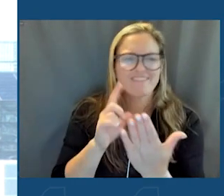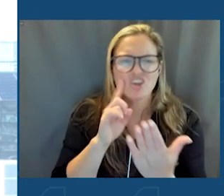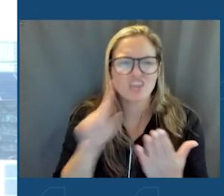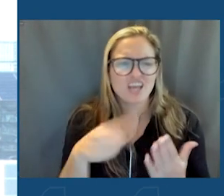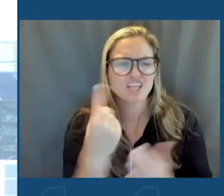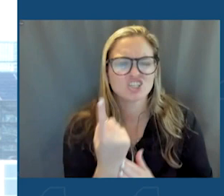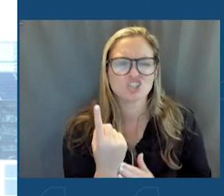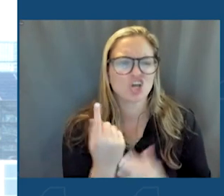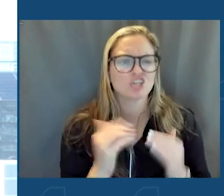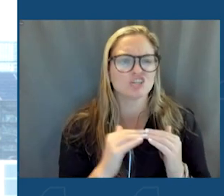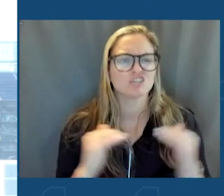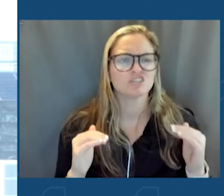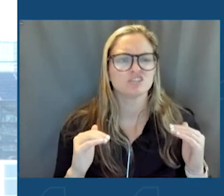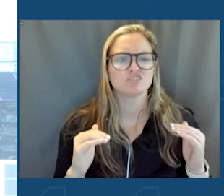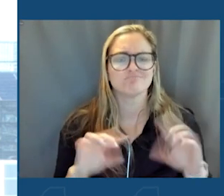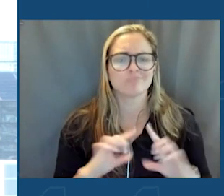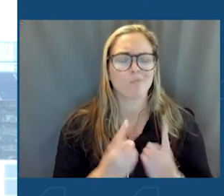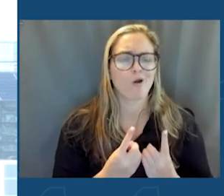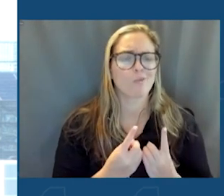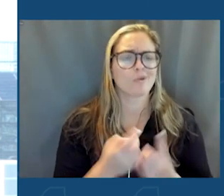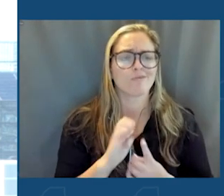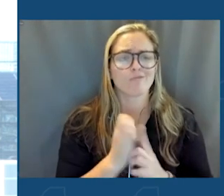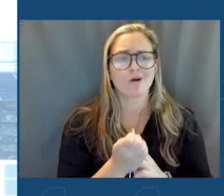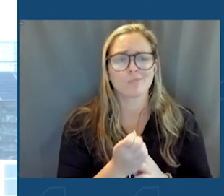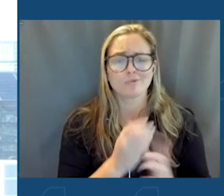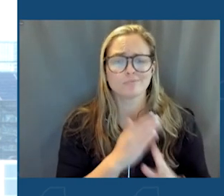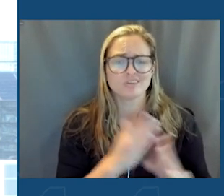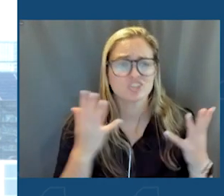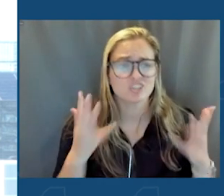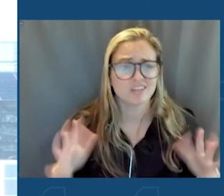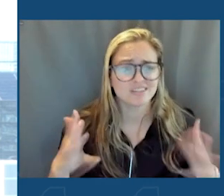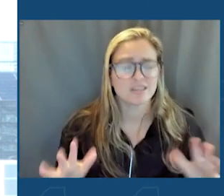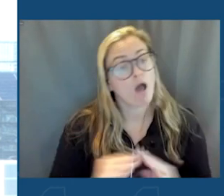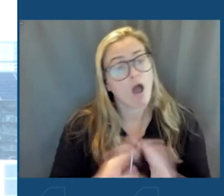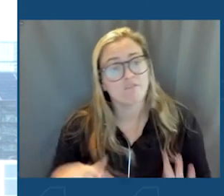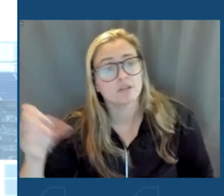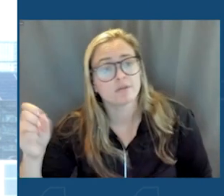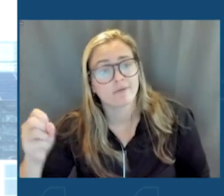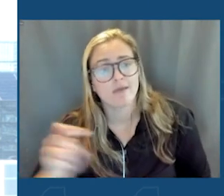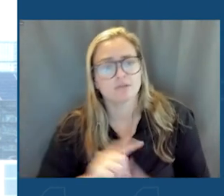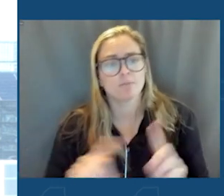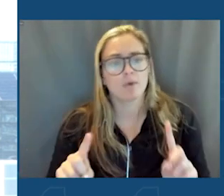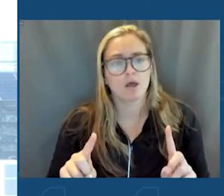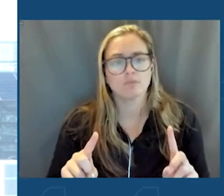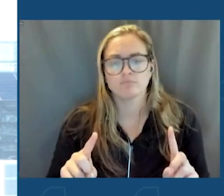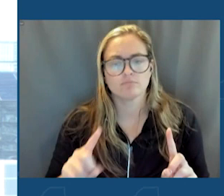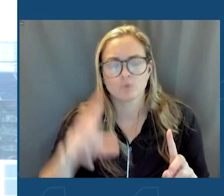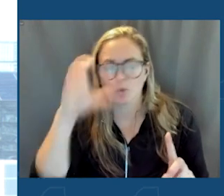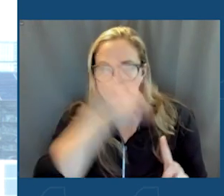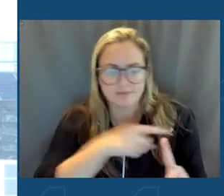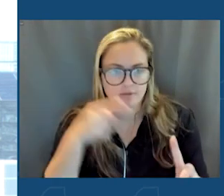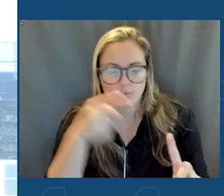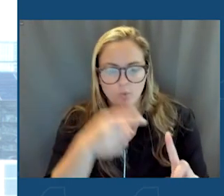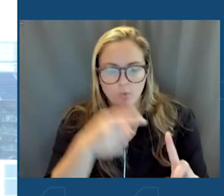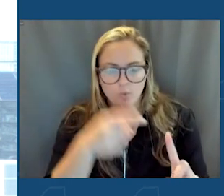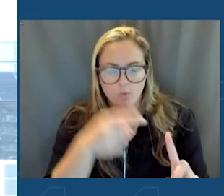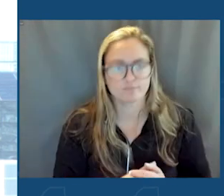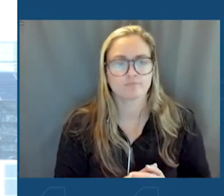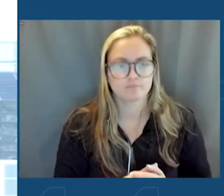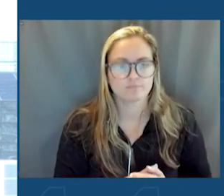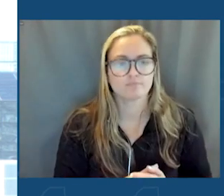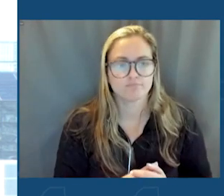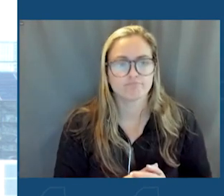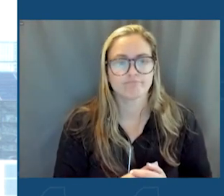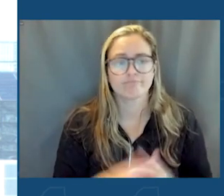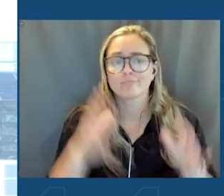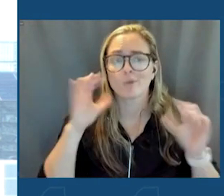Department of Environmental Protection initiative, which it obviously is, is missing the broader picture. So the chairs are the president